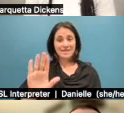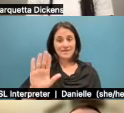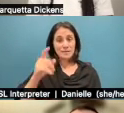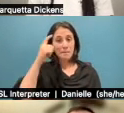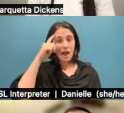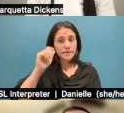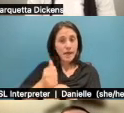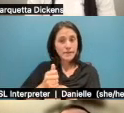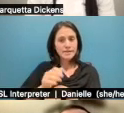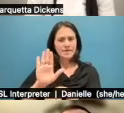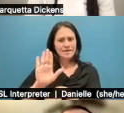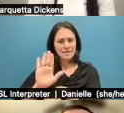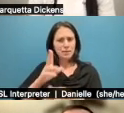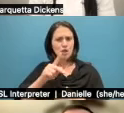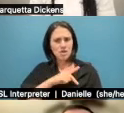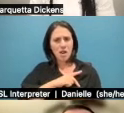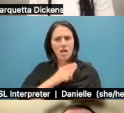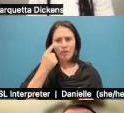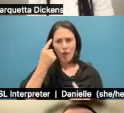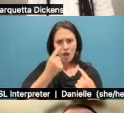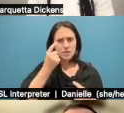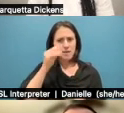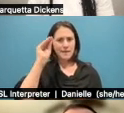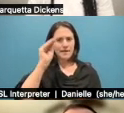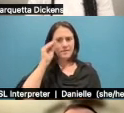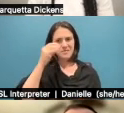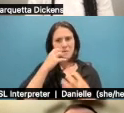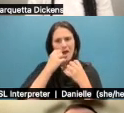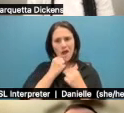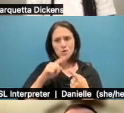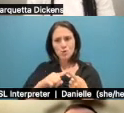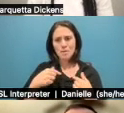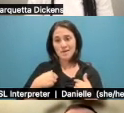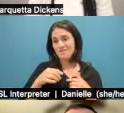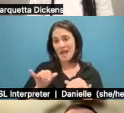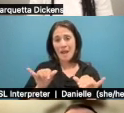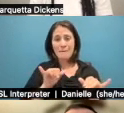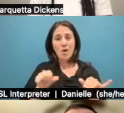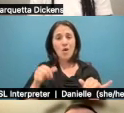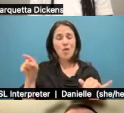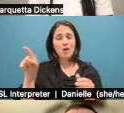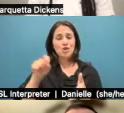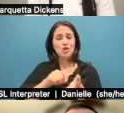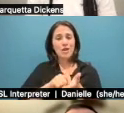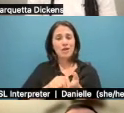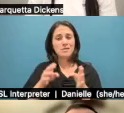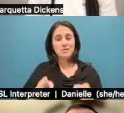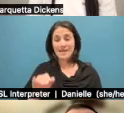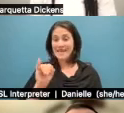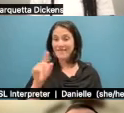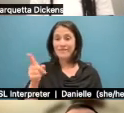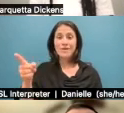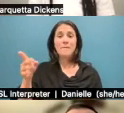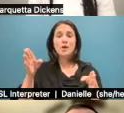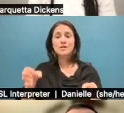as if any other journalist. And so there's a journalist who comes in, and their idea is that, why are you here?